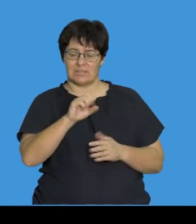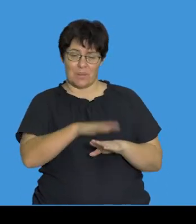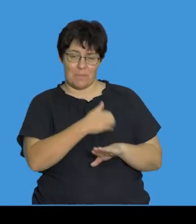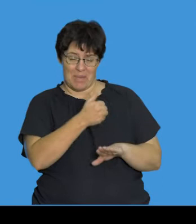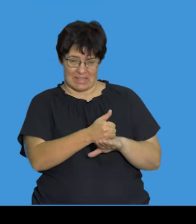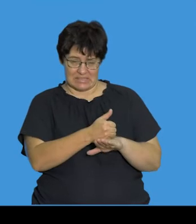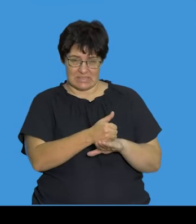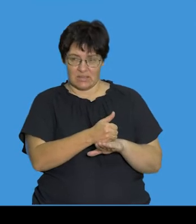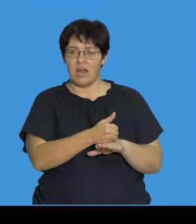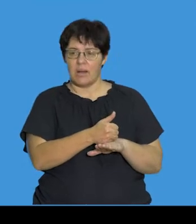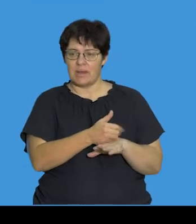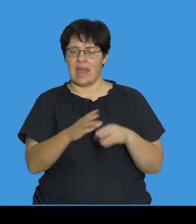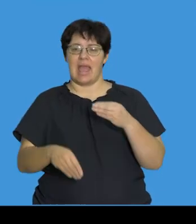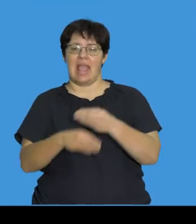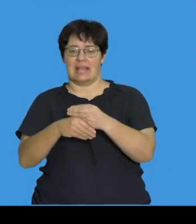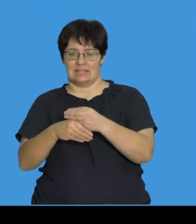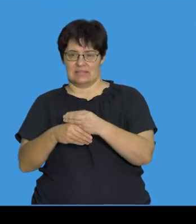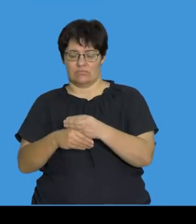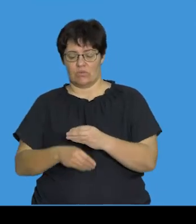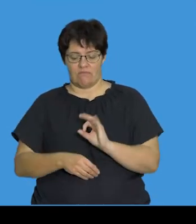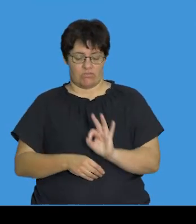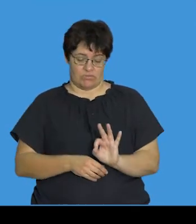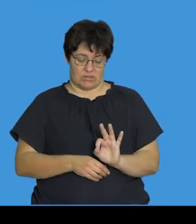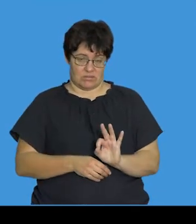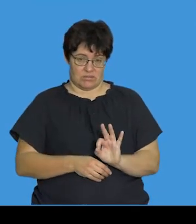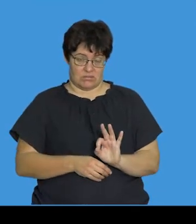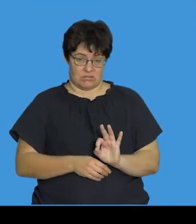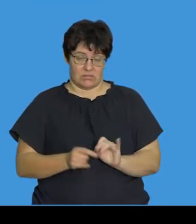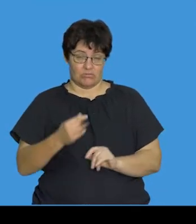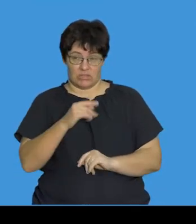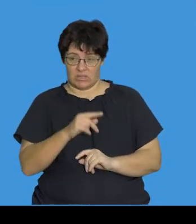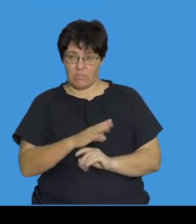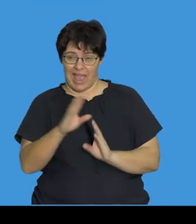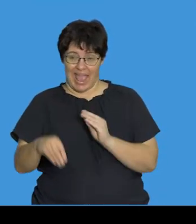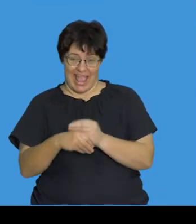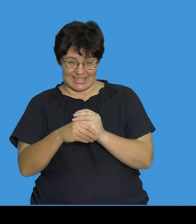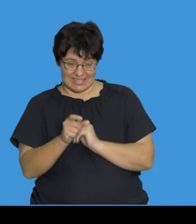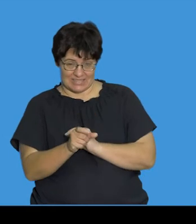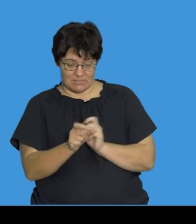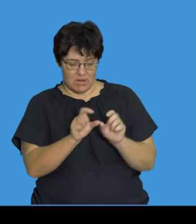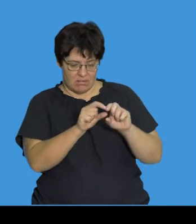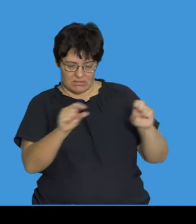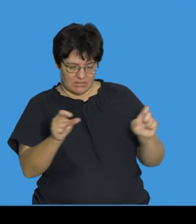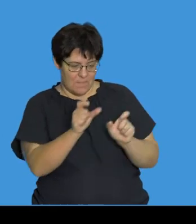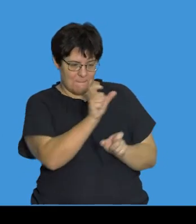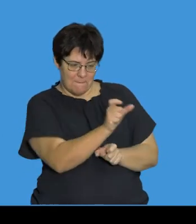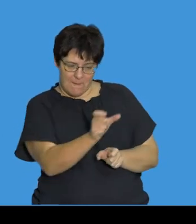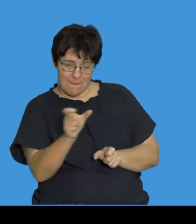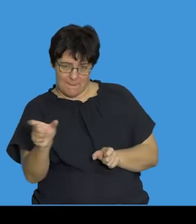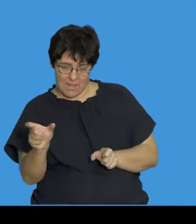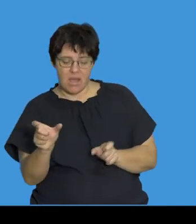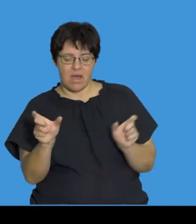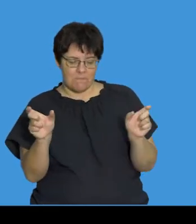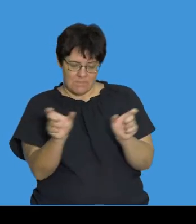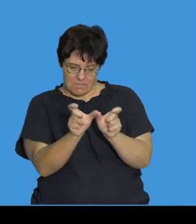frame-shift. Again, if we had a length of the gene, and if we decide to add on into this, it's going to lengthen or